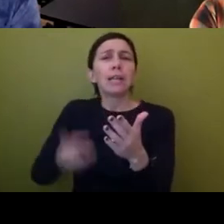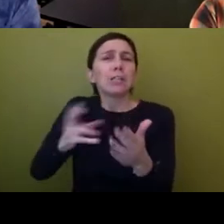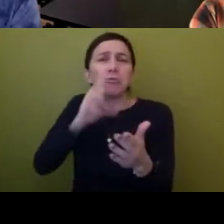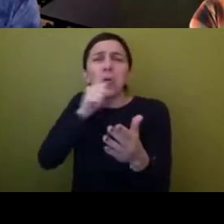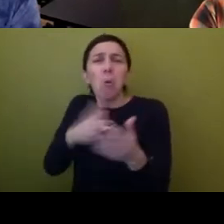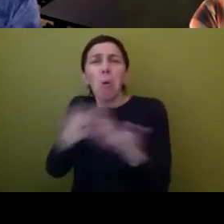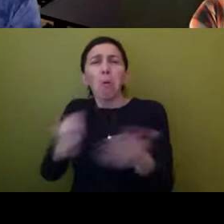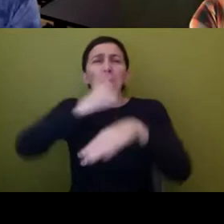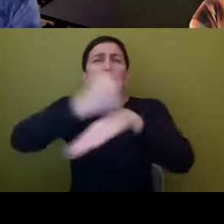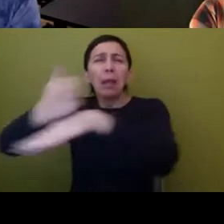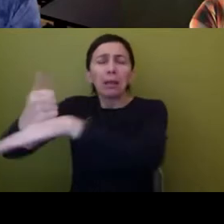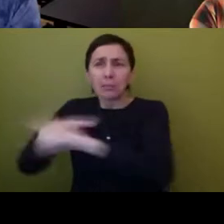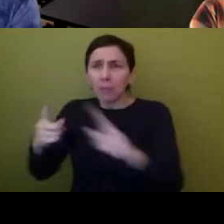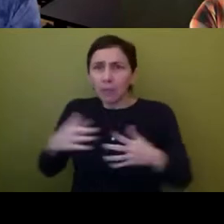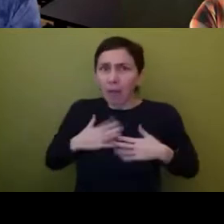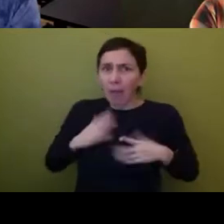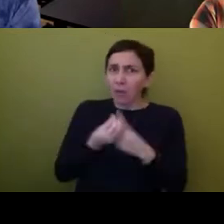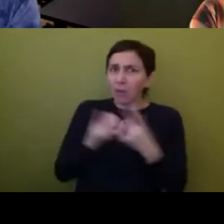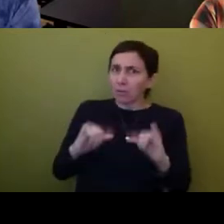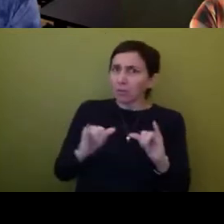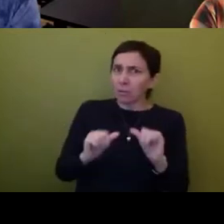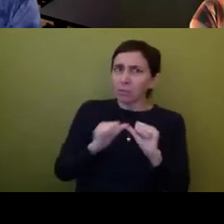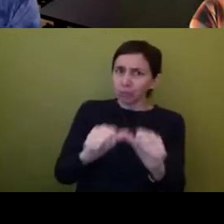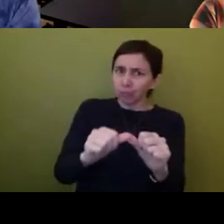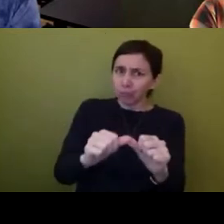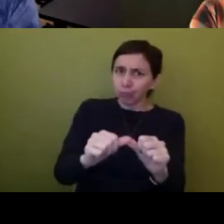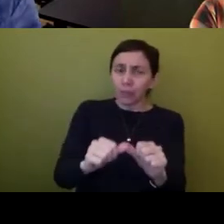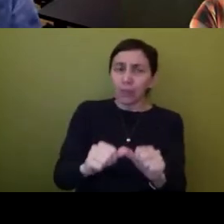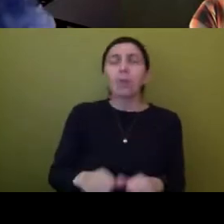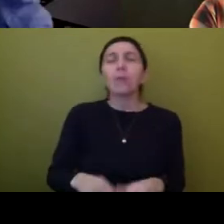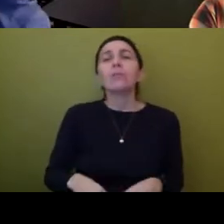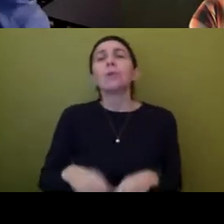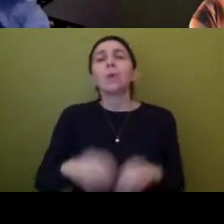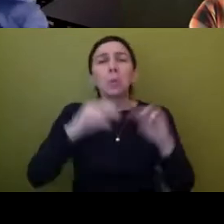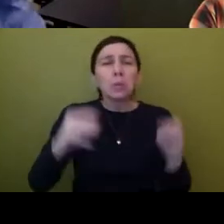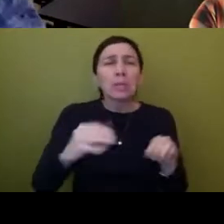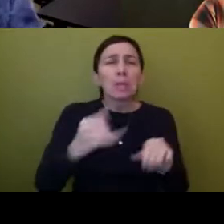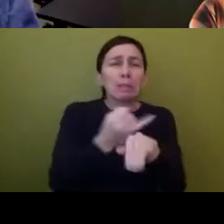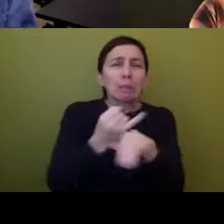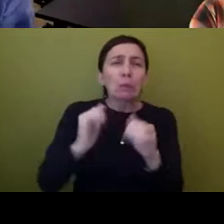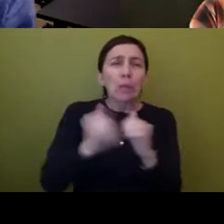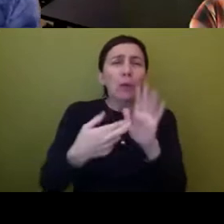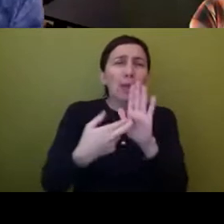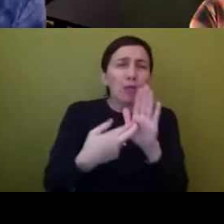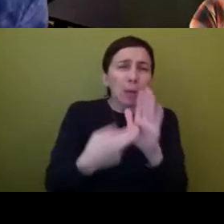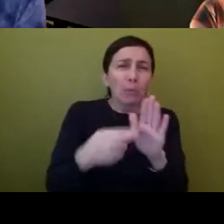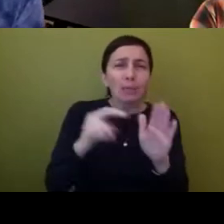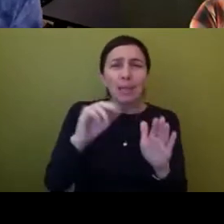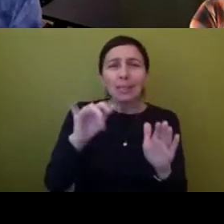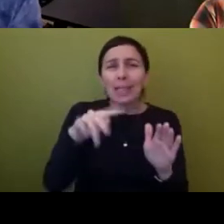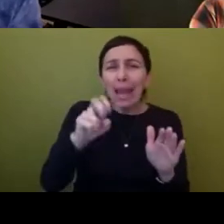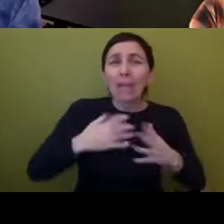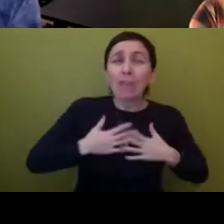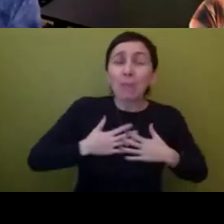that institutions represent native bodies and objects. So anyways, this piece was, uh,